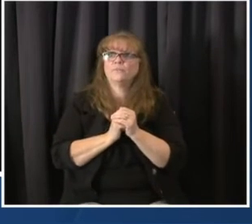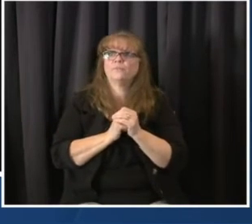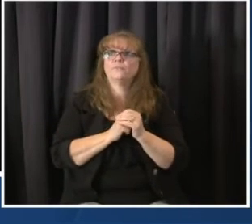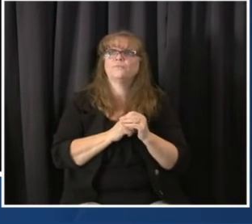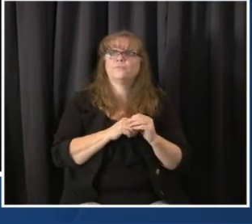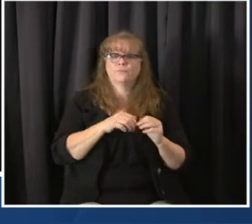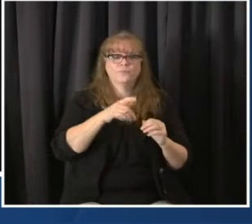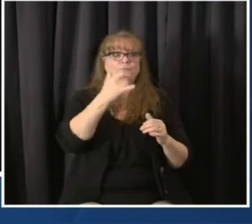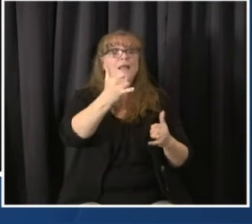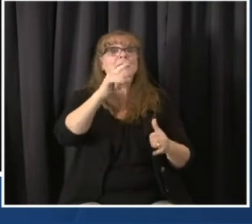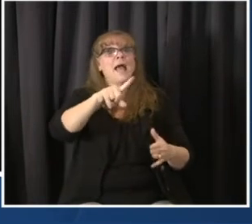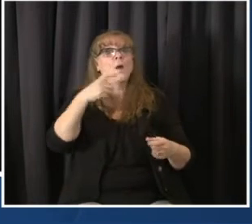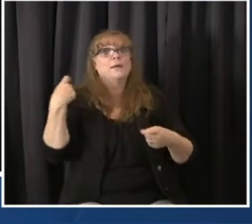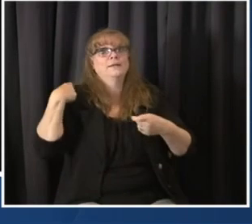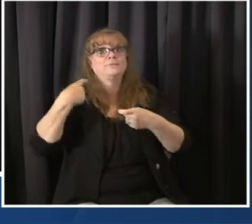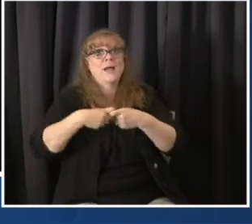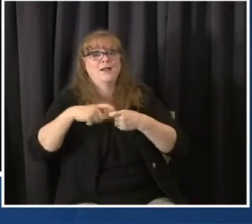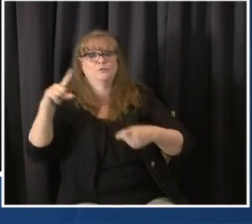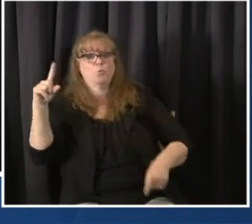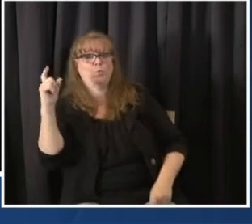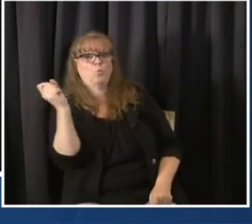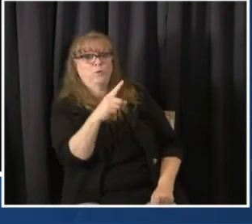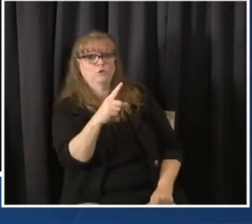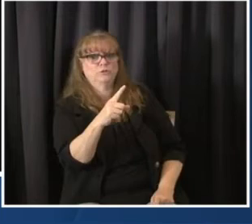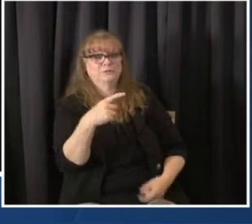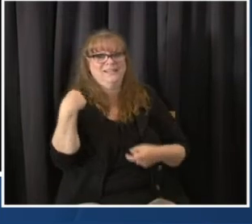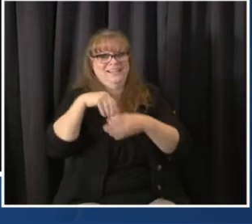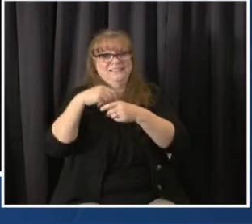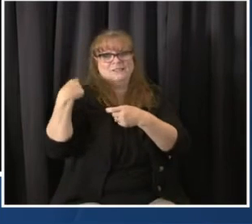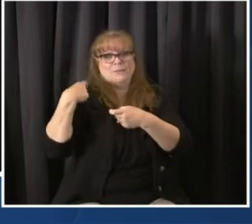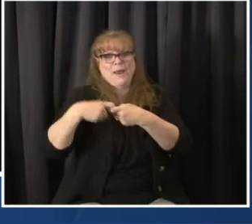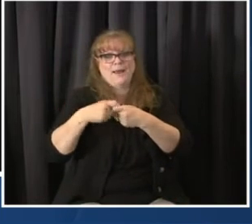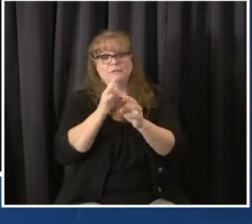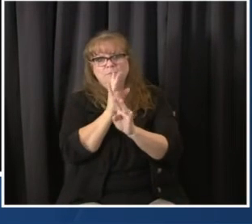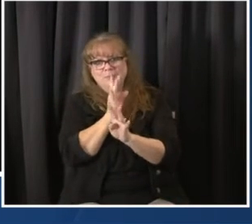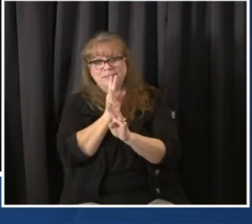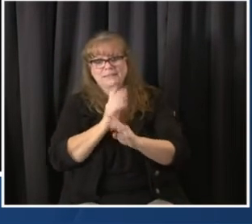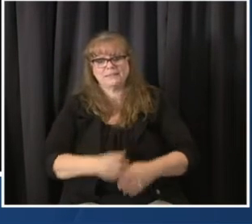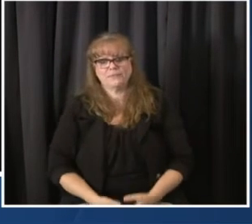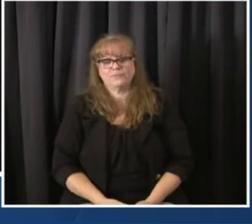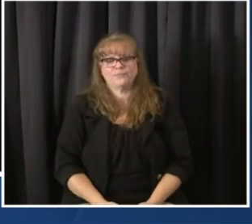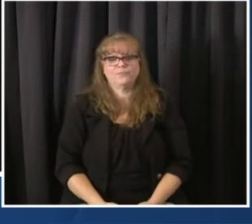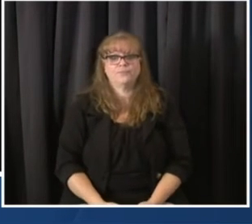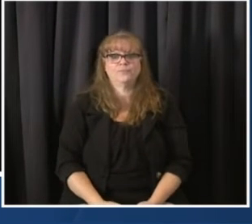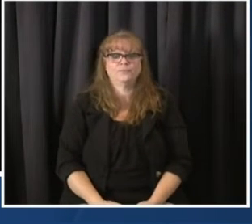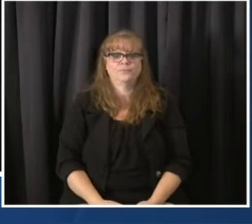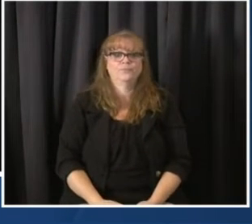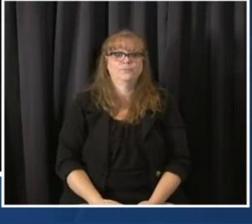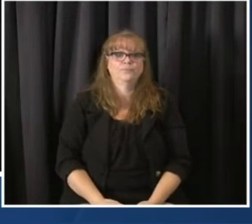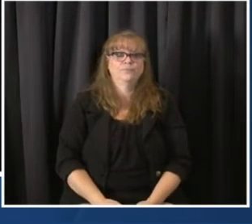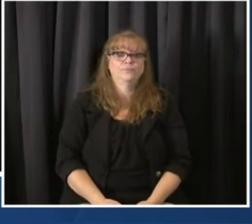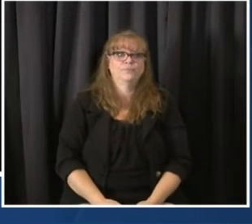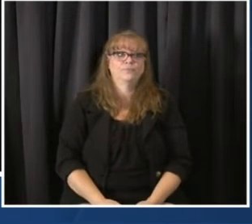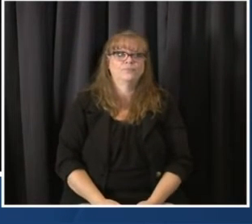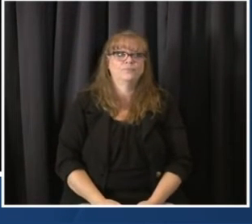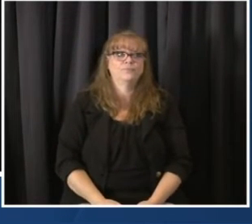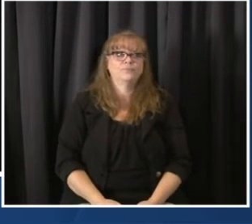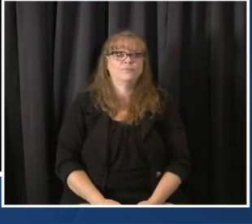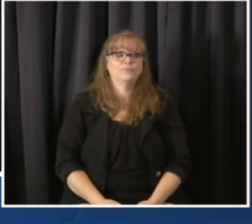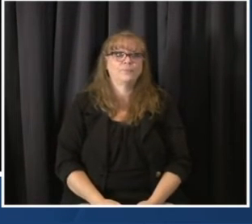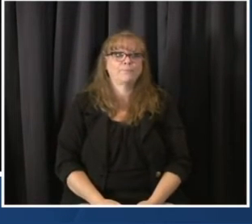relajaron las restricciones. Los casos de COVID-19 aumentaron rápidamente en un 30%. ¿Tiene pensado